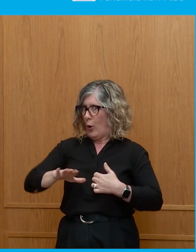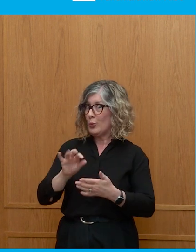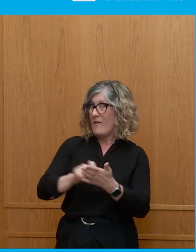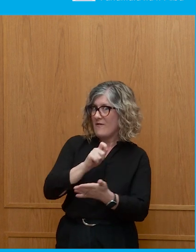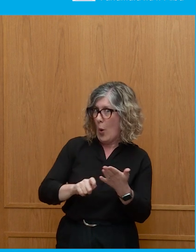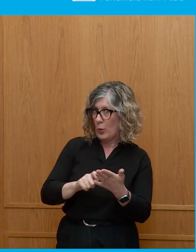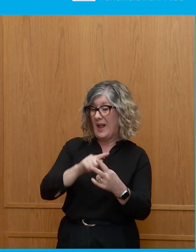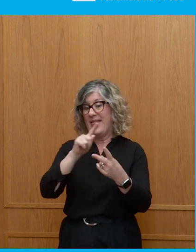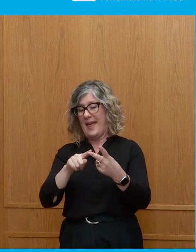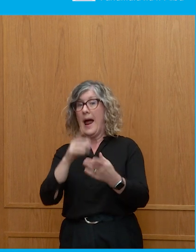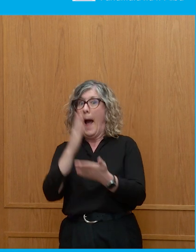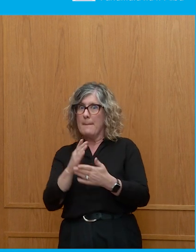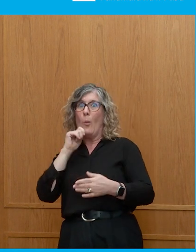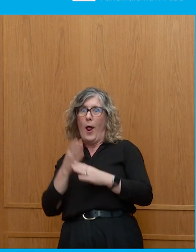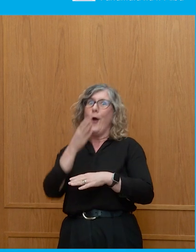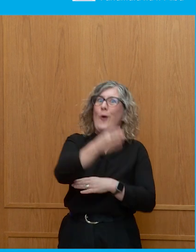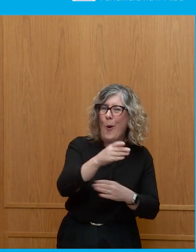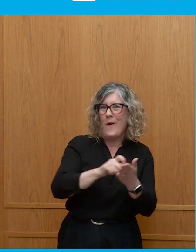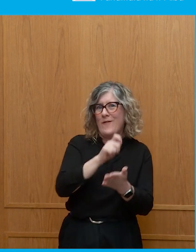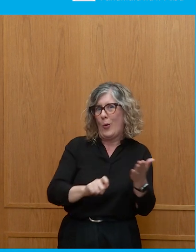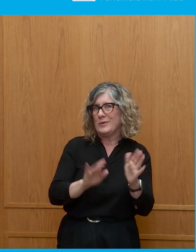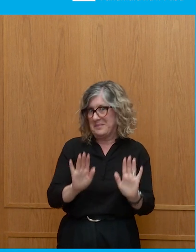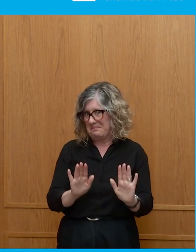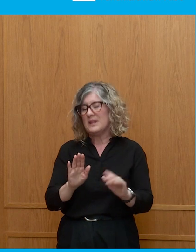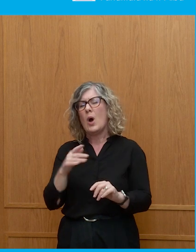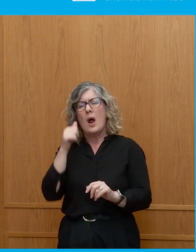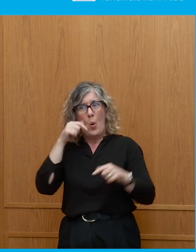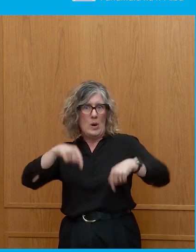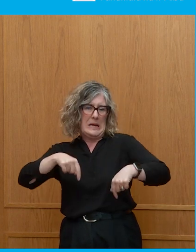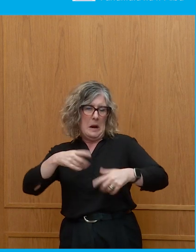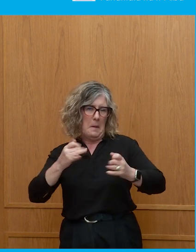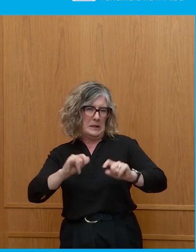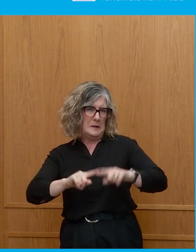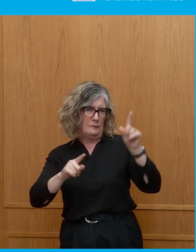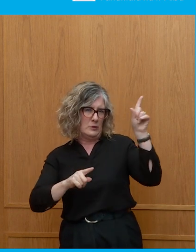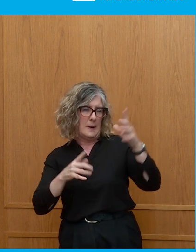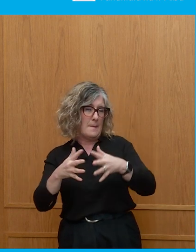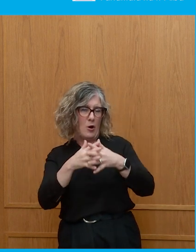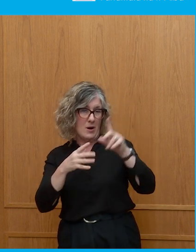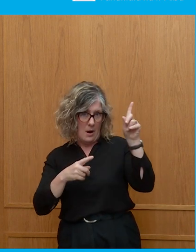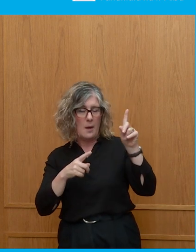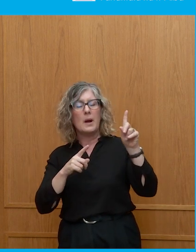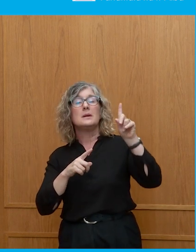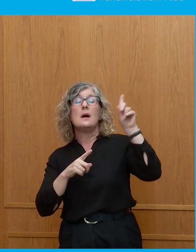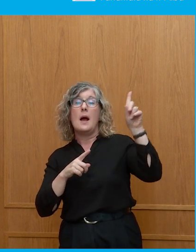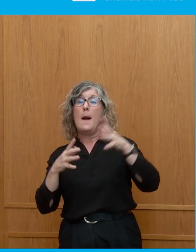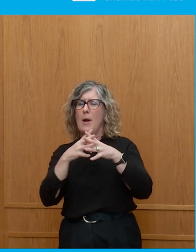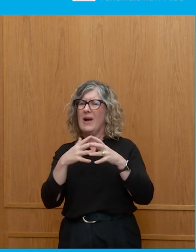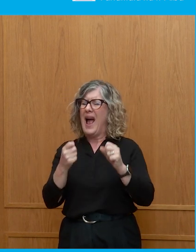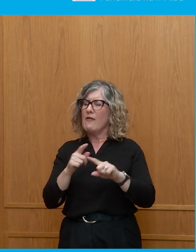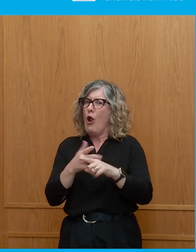not familiar with how it works here, but there are a lot of obstacles in the United States to actually be able to vote.